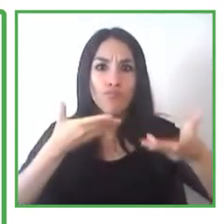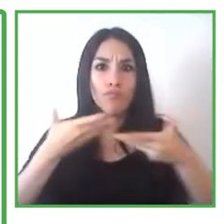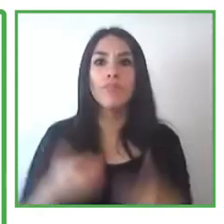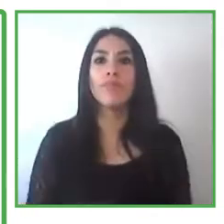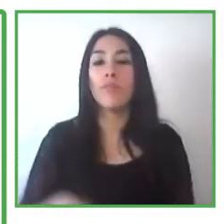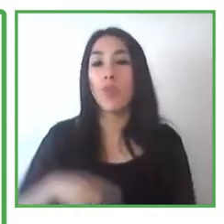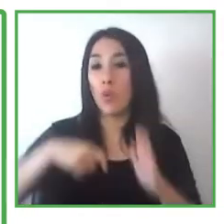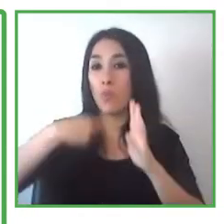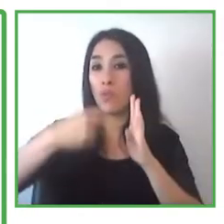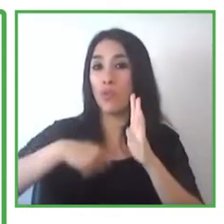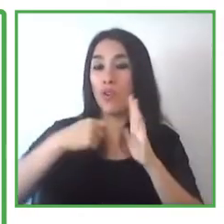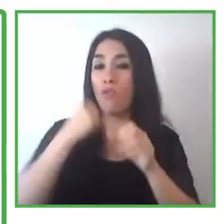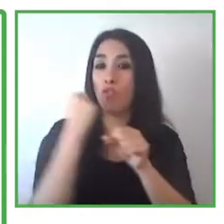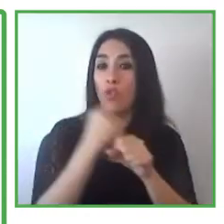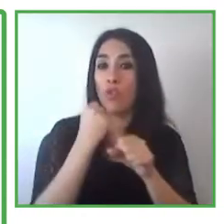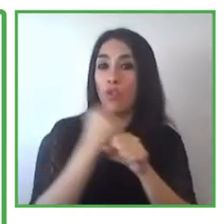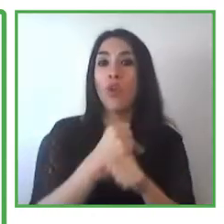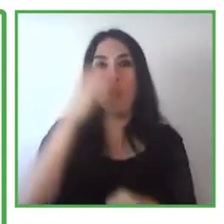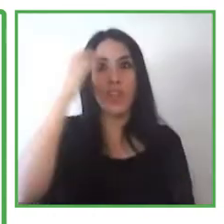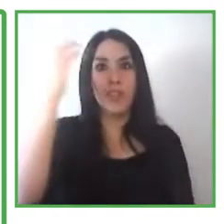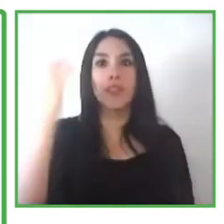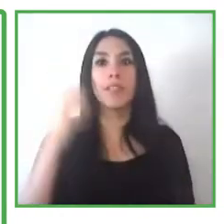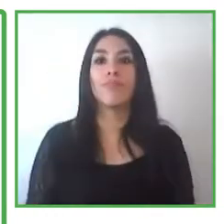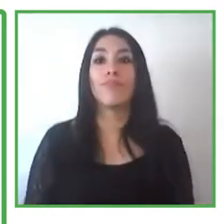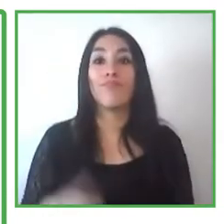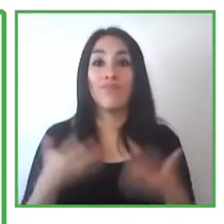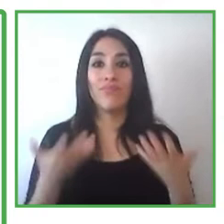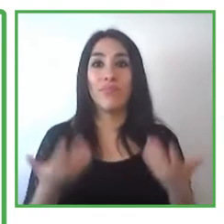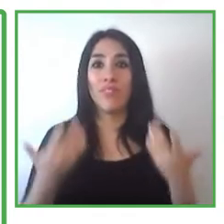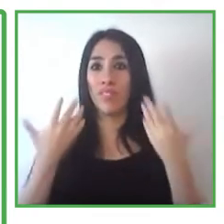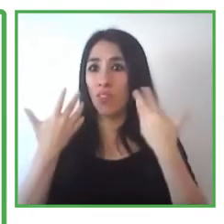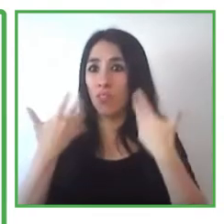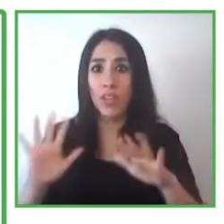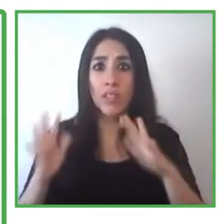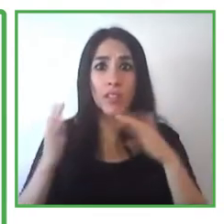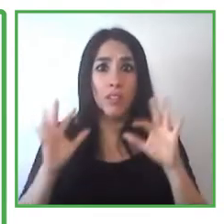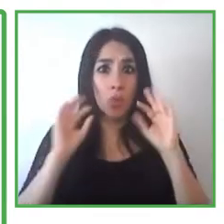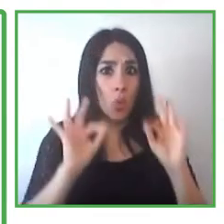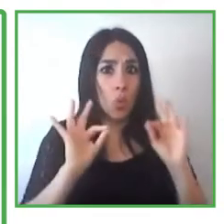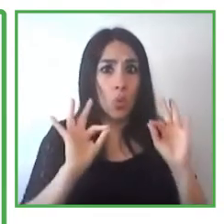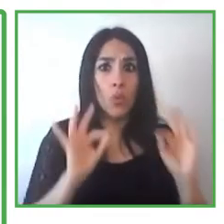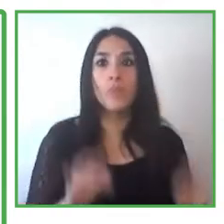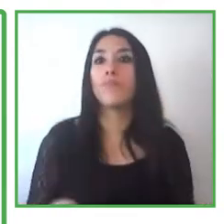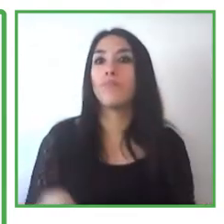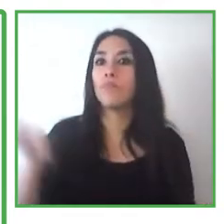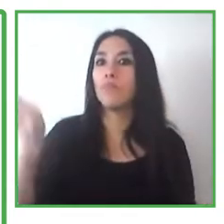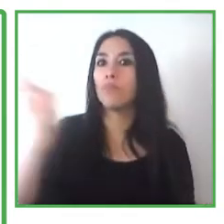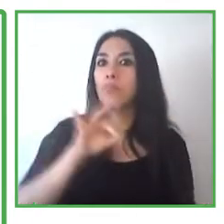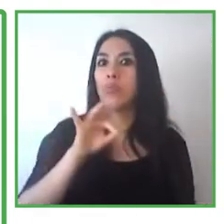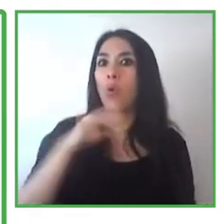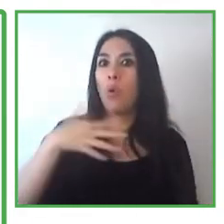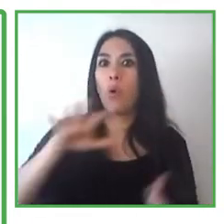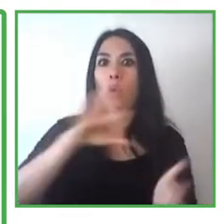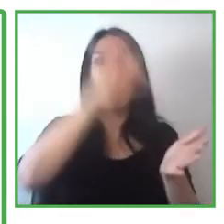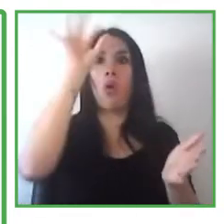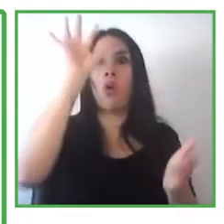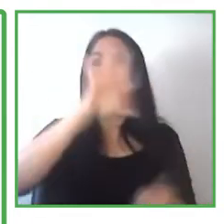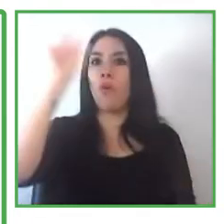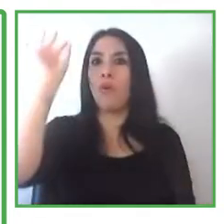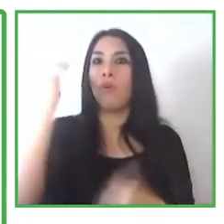and the Employee They program help. this is an alliance. This is a win-win situation,